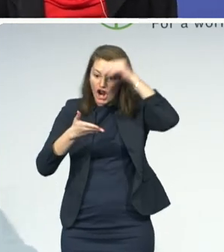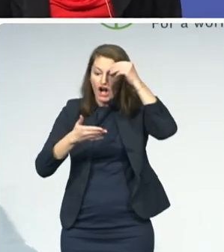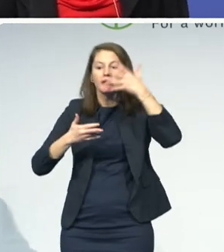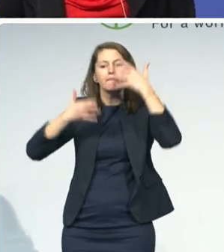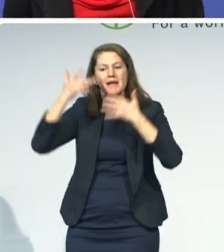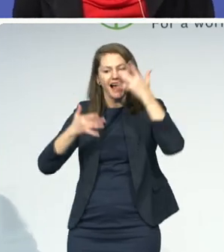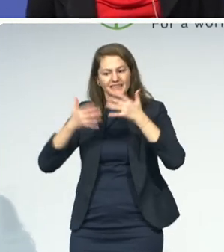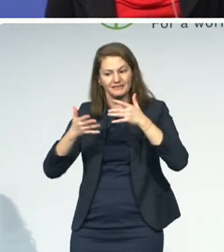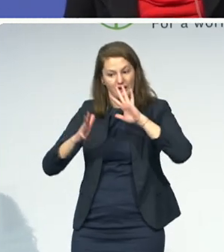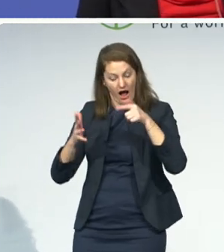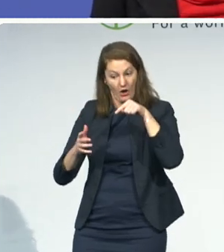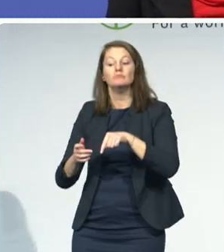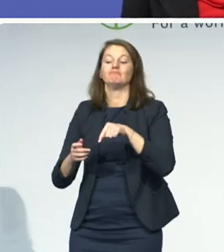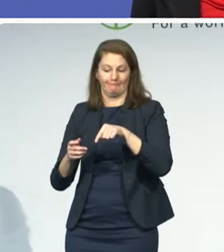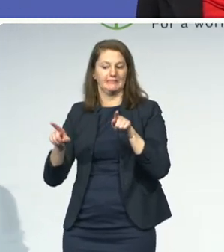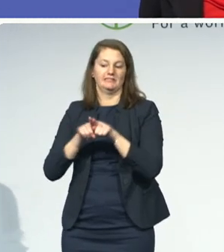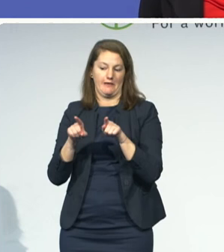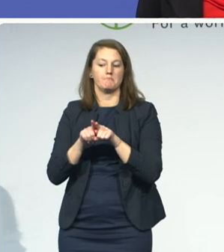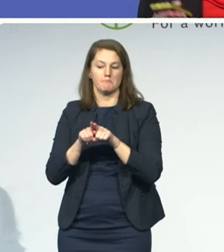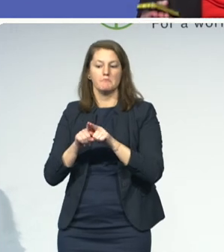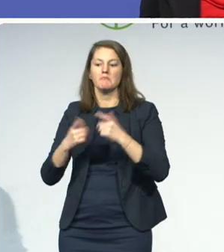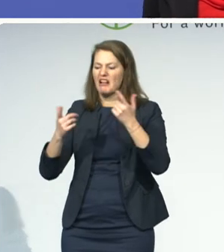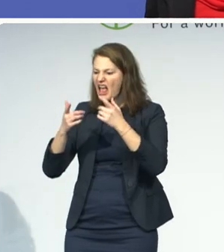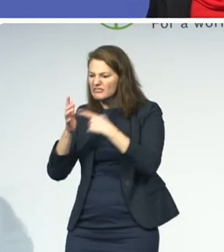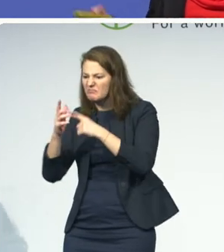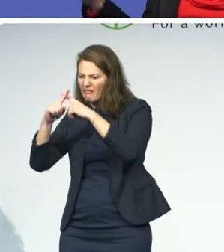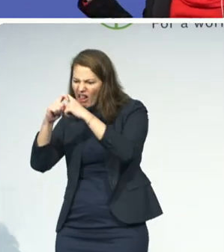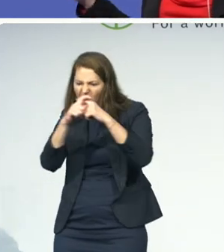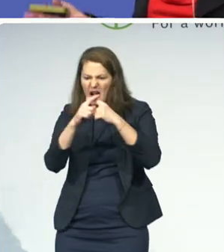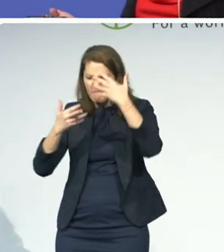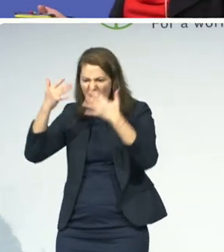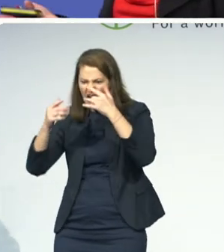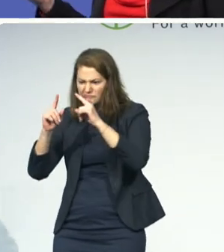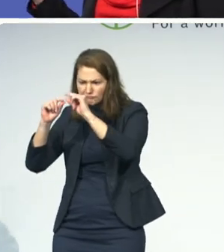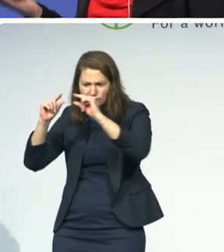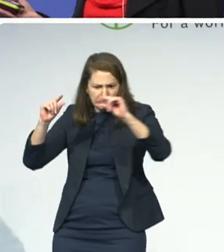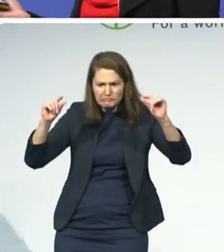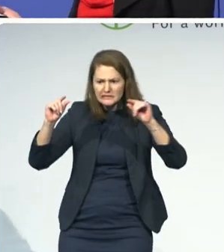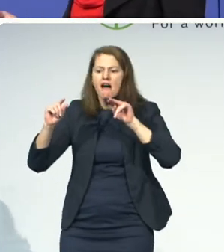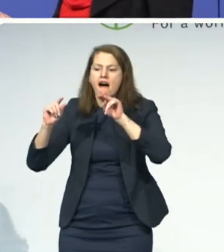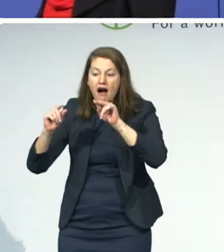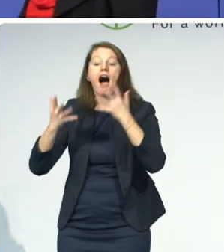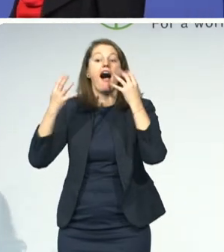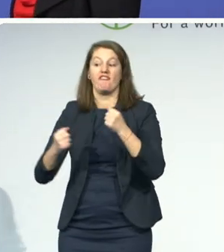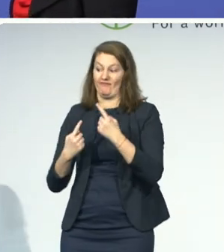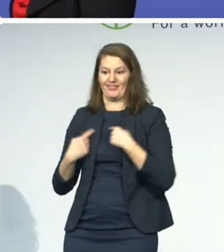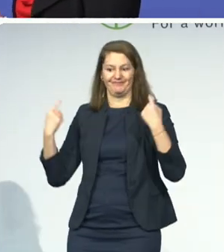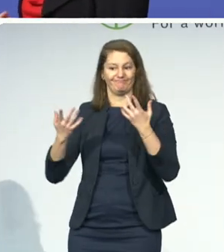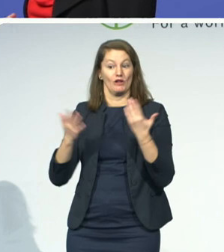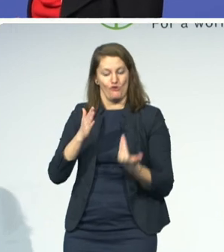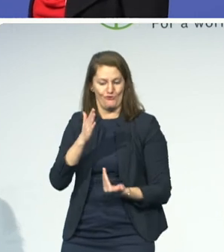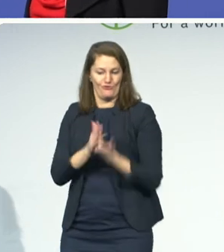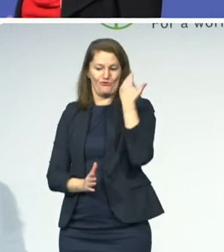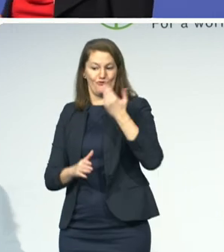it's called Math Share, and it's all about how you can do online learning in math, fully accessible. We've worked with